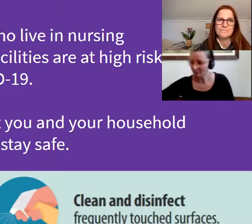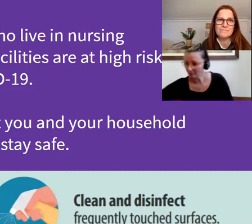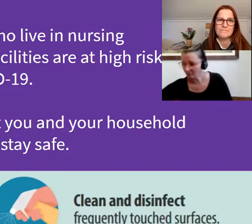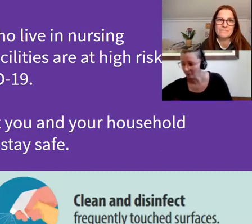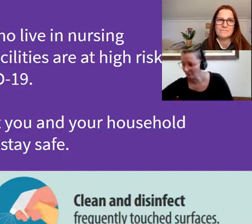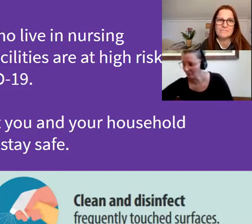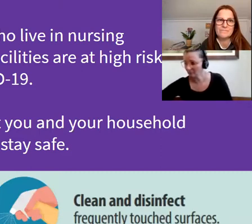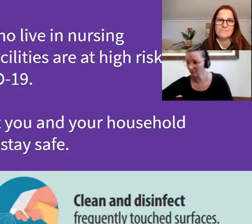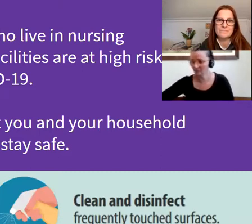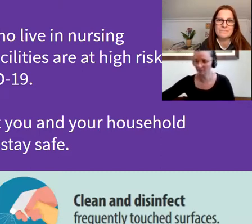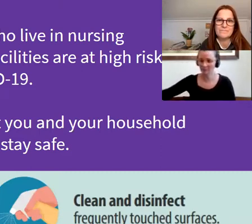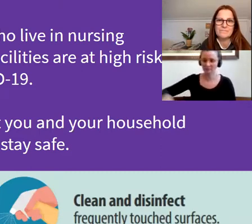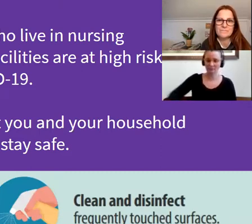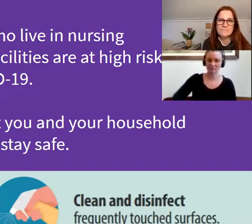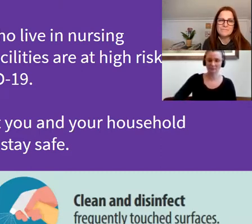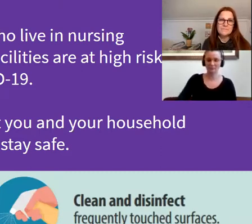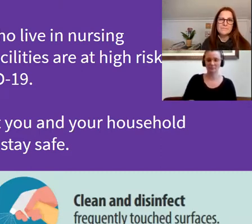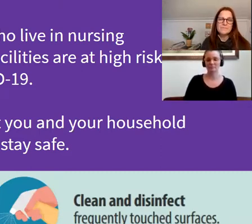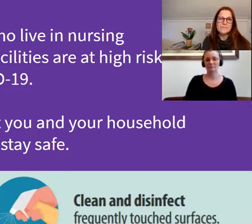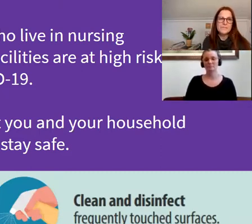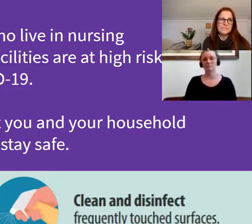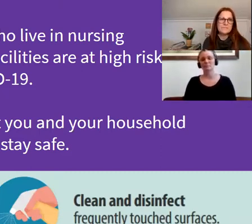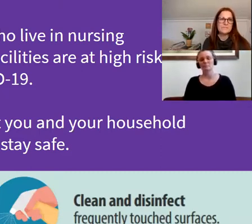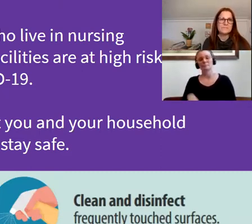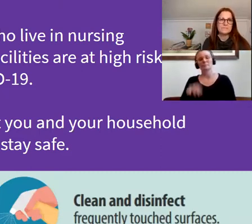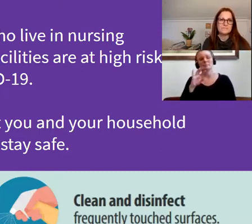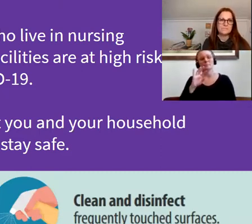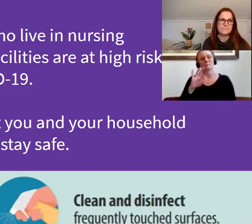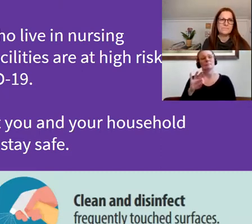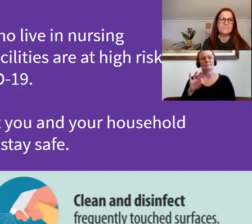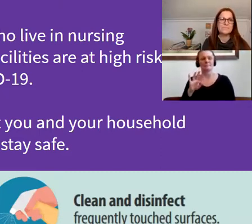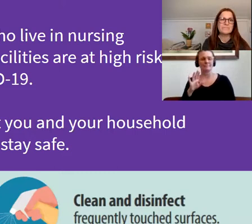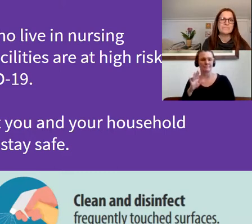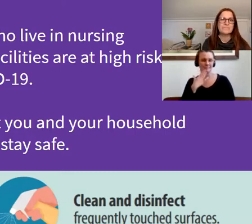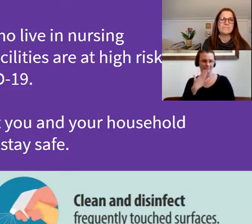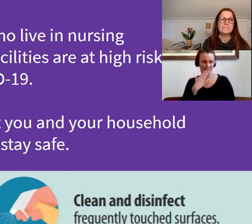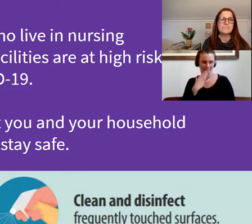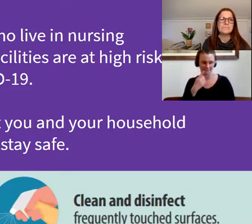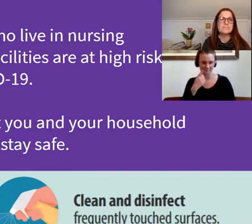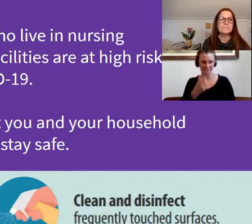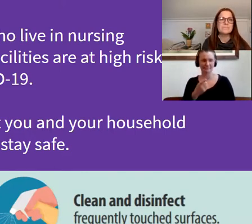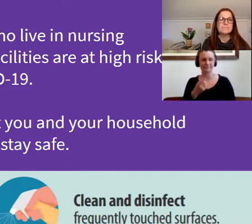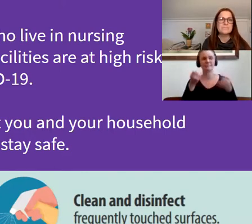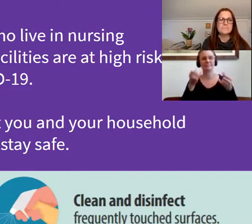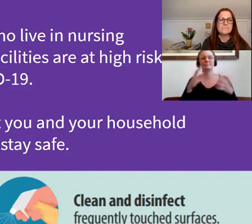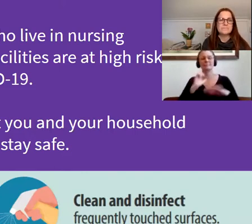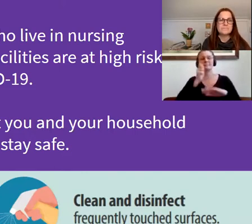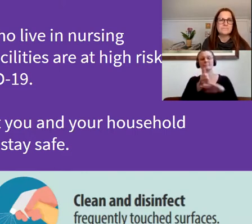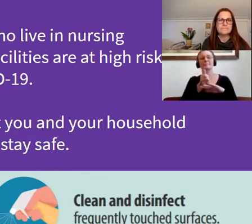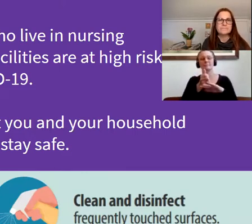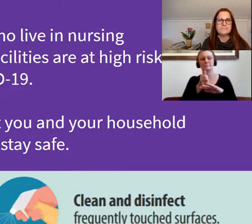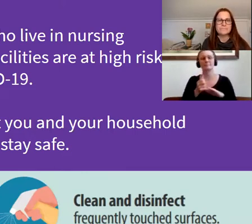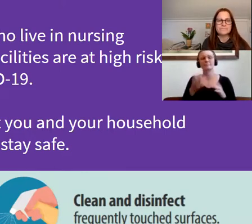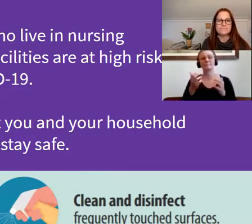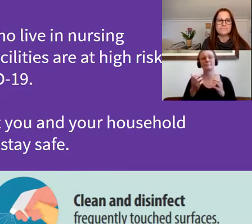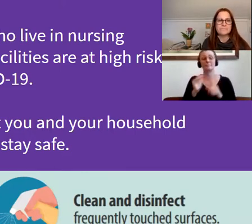Thank you. So I really wanted to kind of focus in on some things that we have in place here. I want to remind us